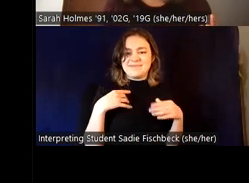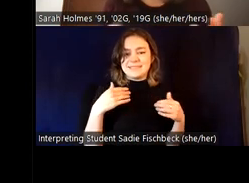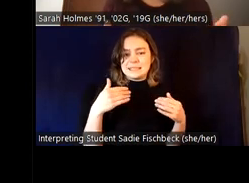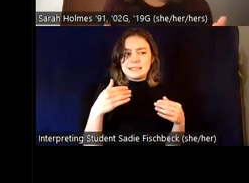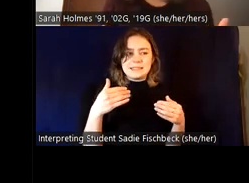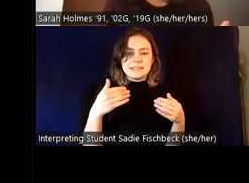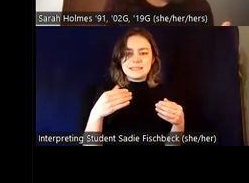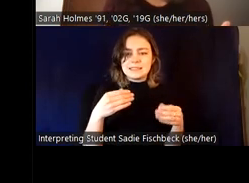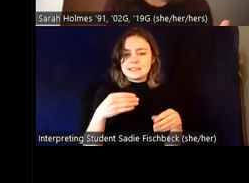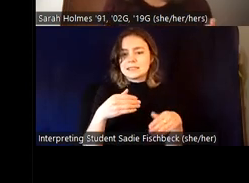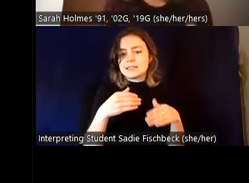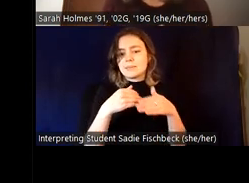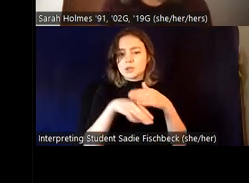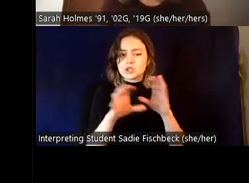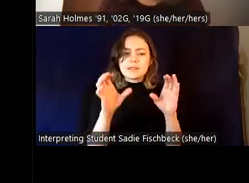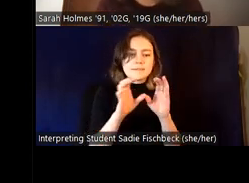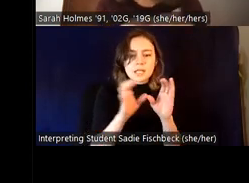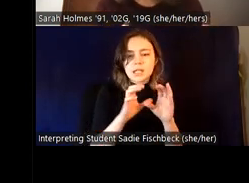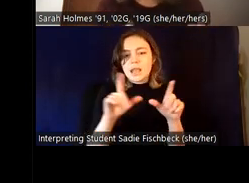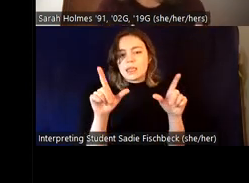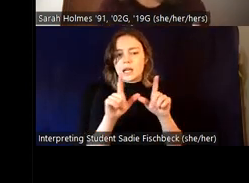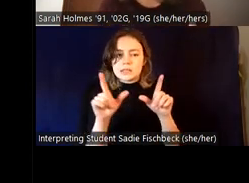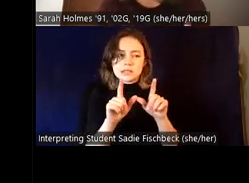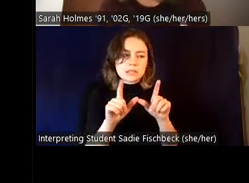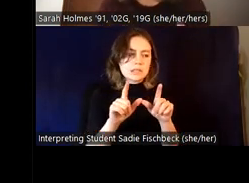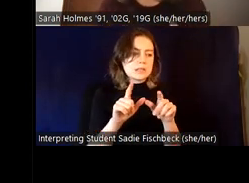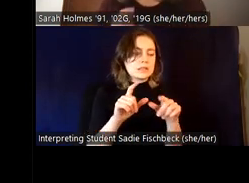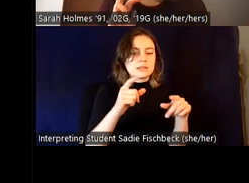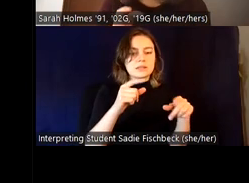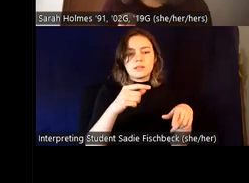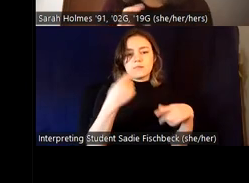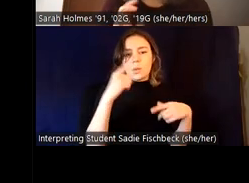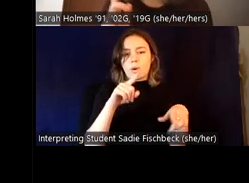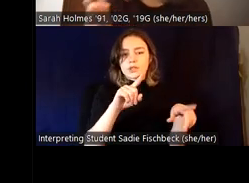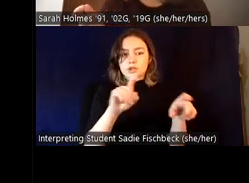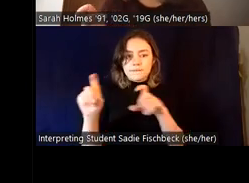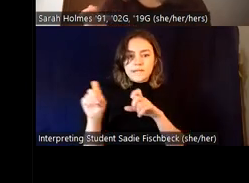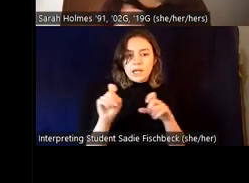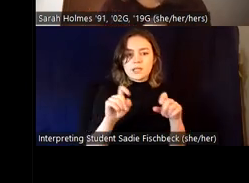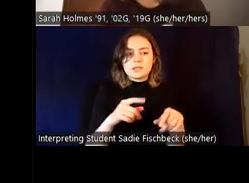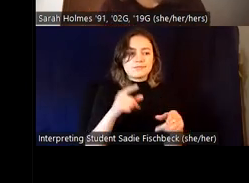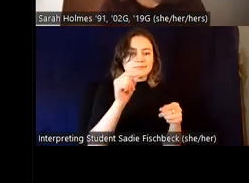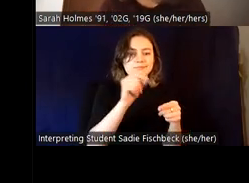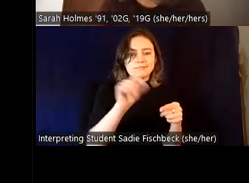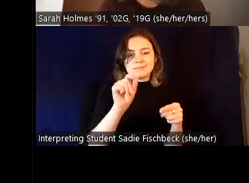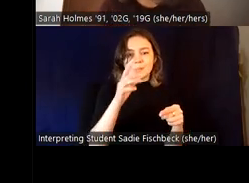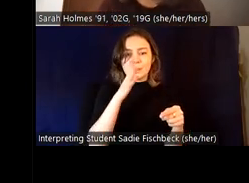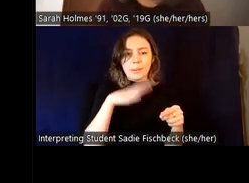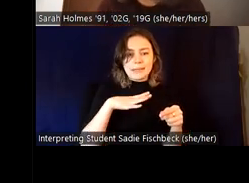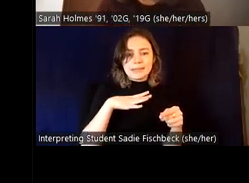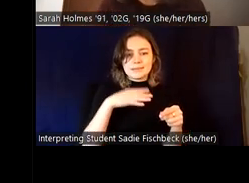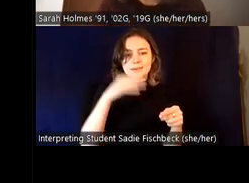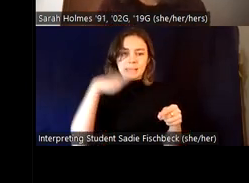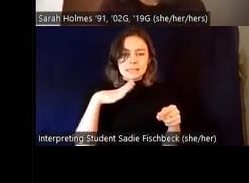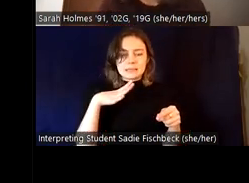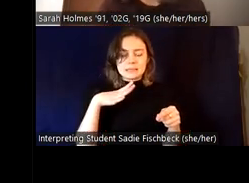on forms and surveys, but for many people that male or female designation that is assigned to us,